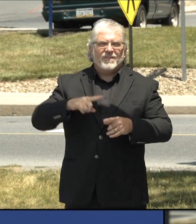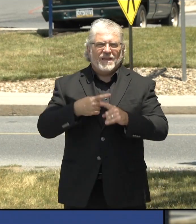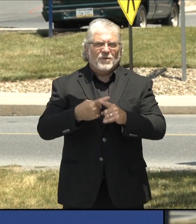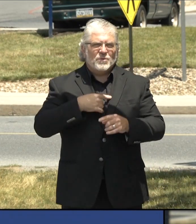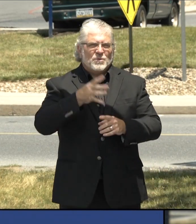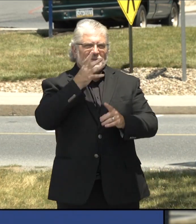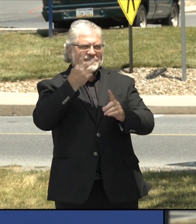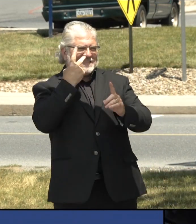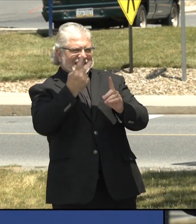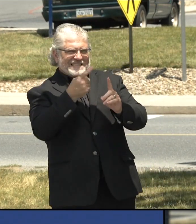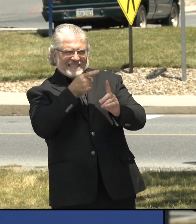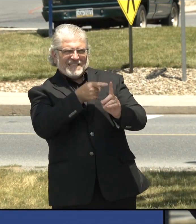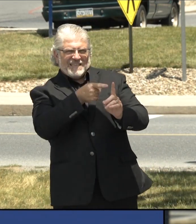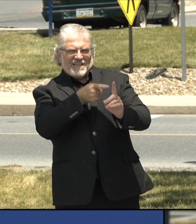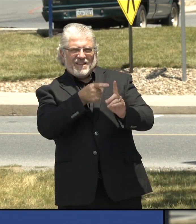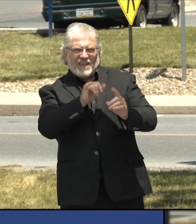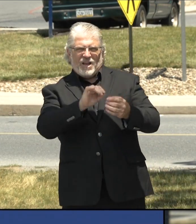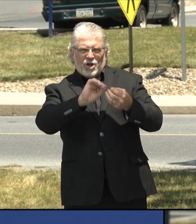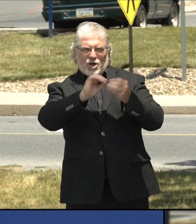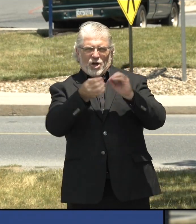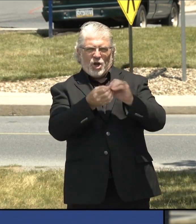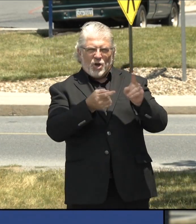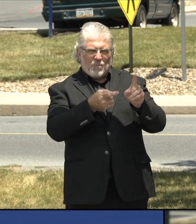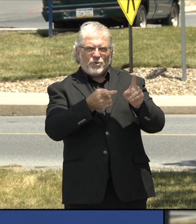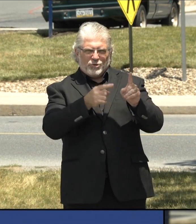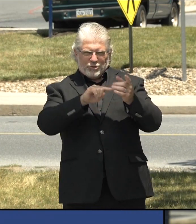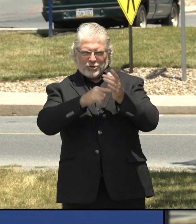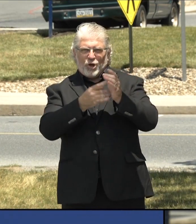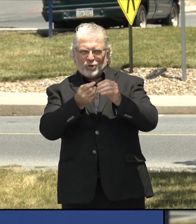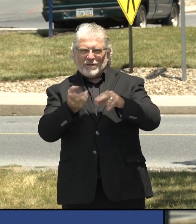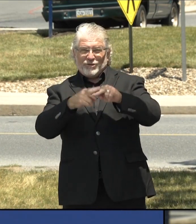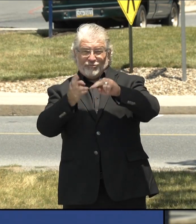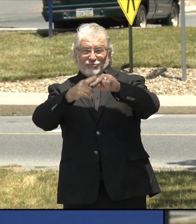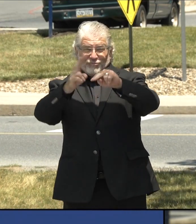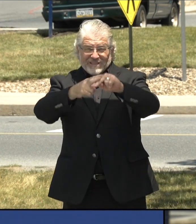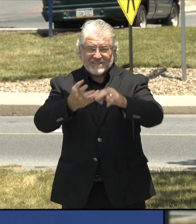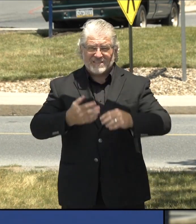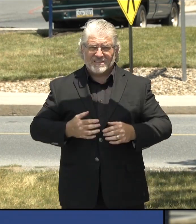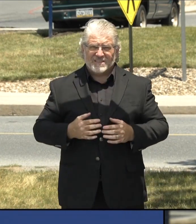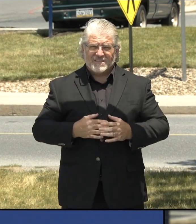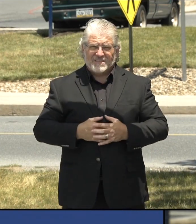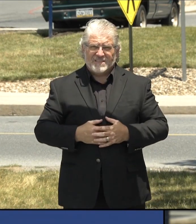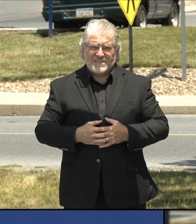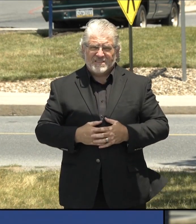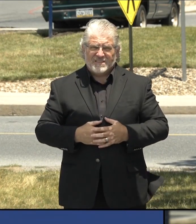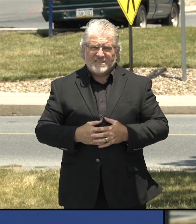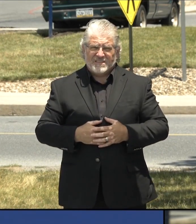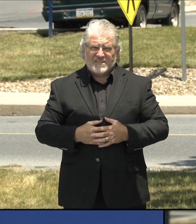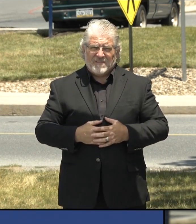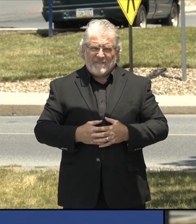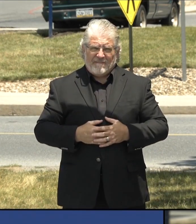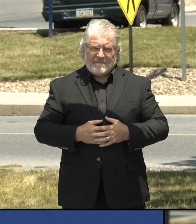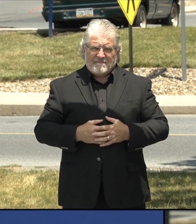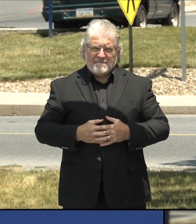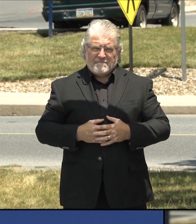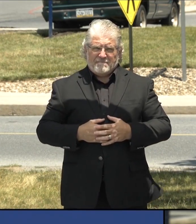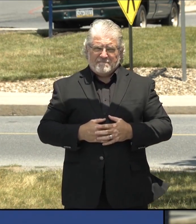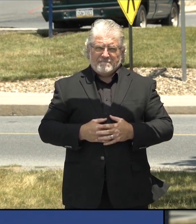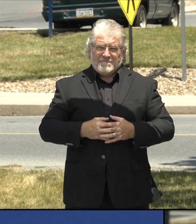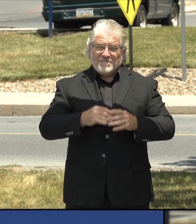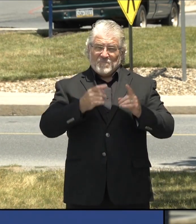given. Um, hopefully we'll, we'll see a reduction in the, the virulence of this, this disease. I'm sure we've seen that quite yet.